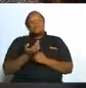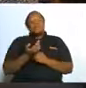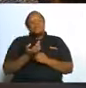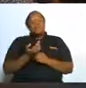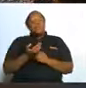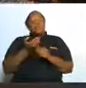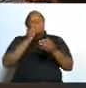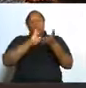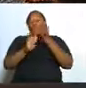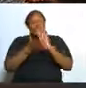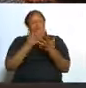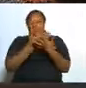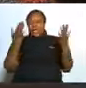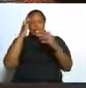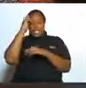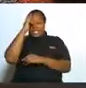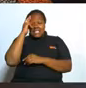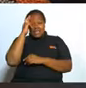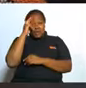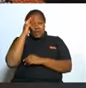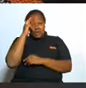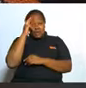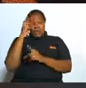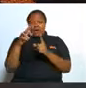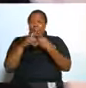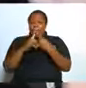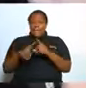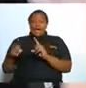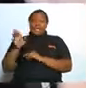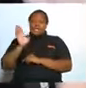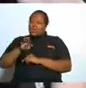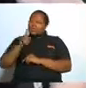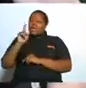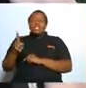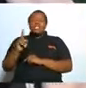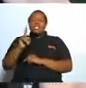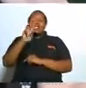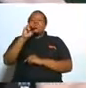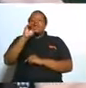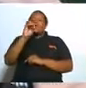without reason but she's out of mood